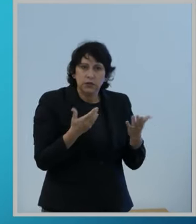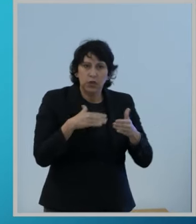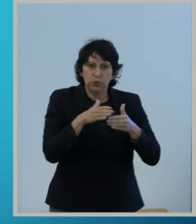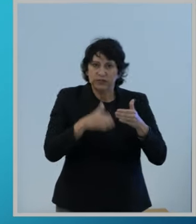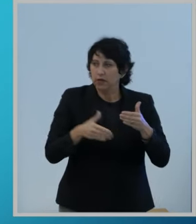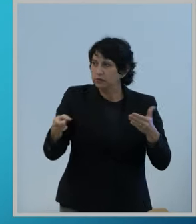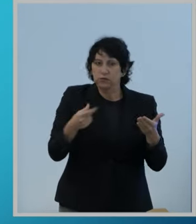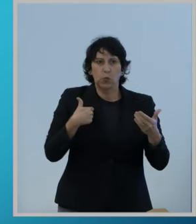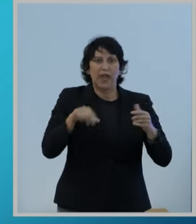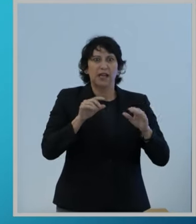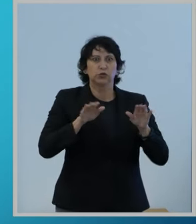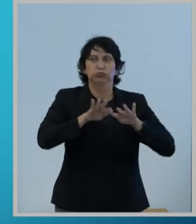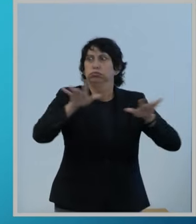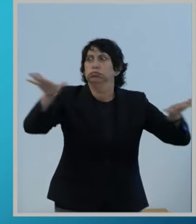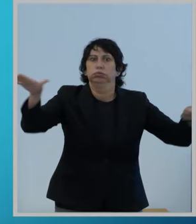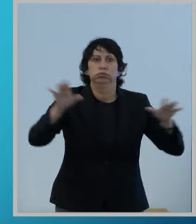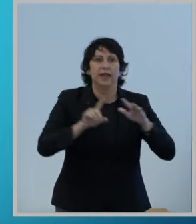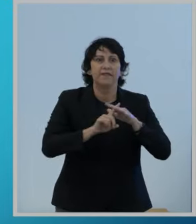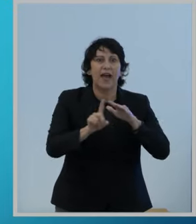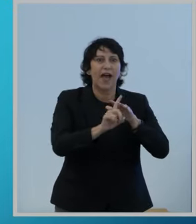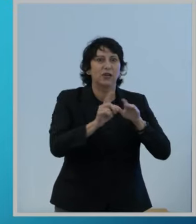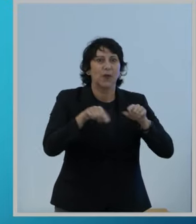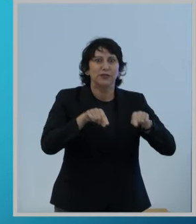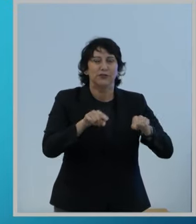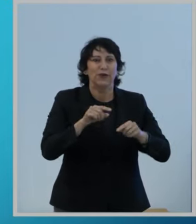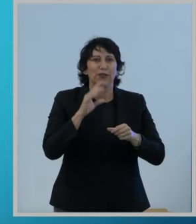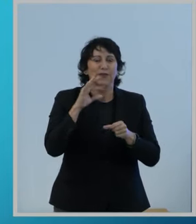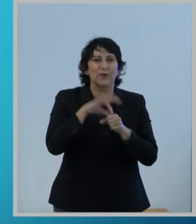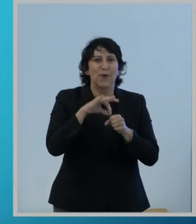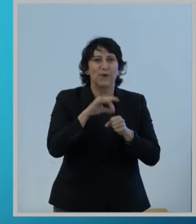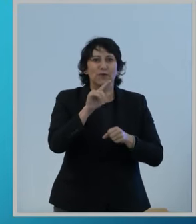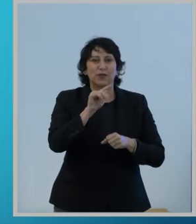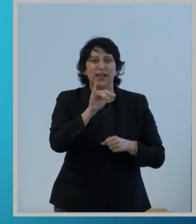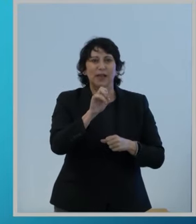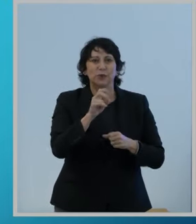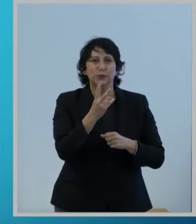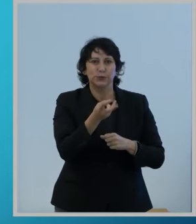evacuate the commission meeting room during the vote on Title II.